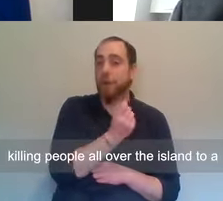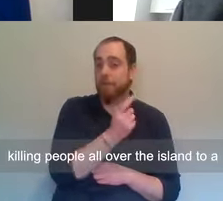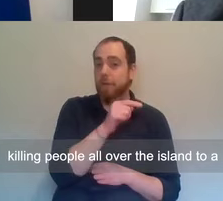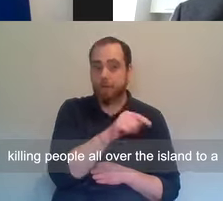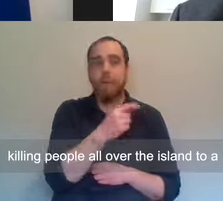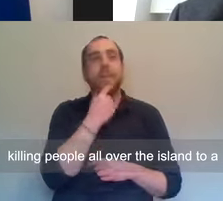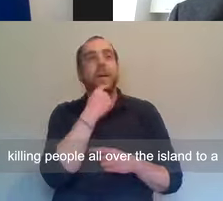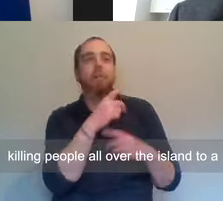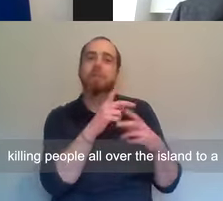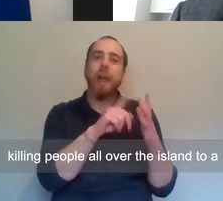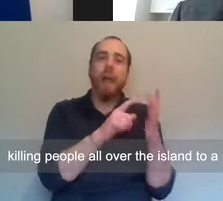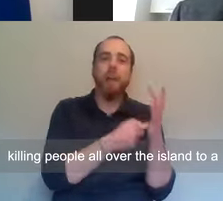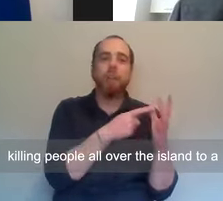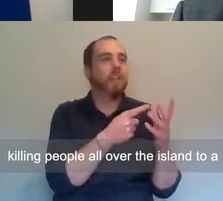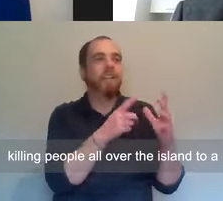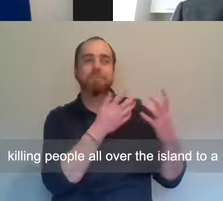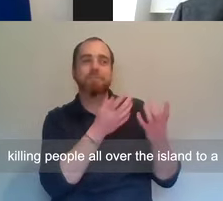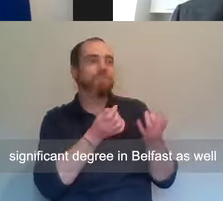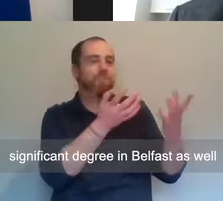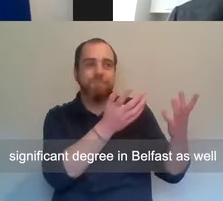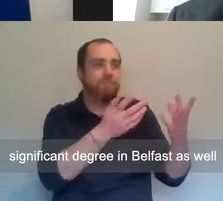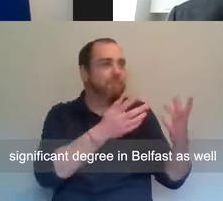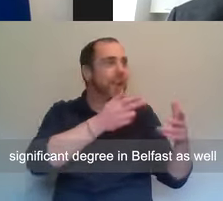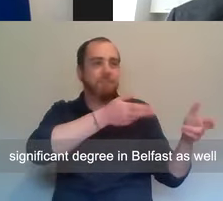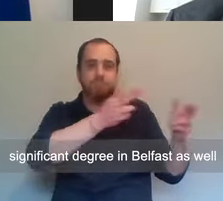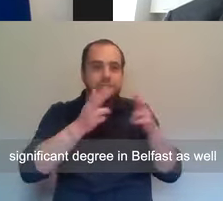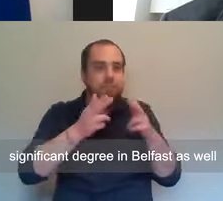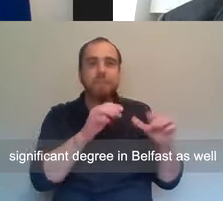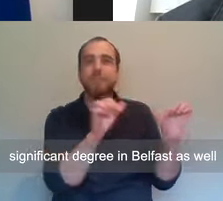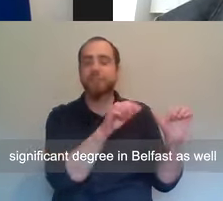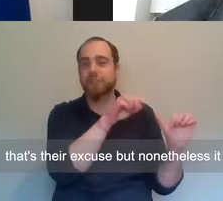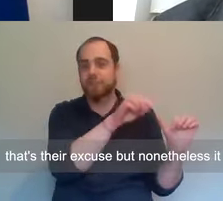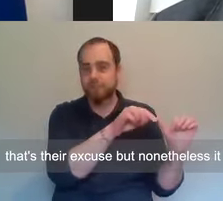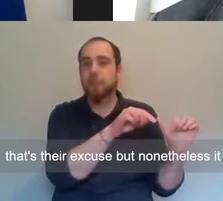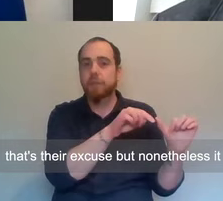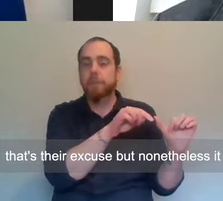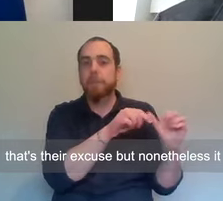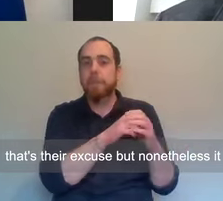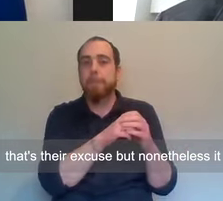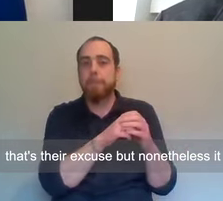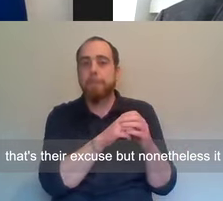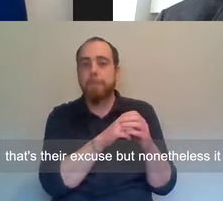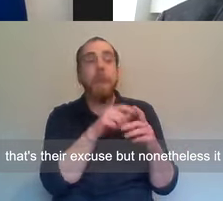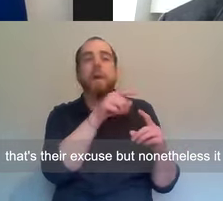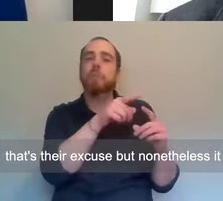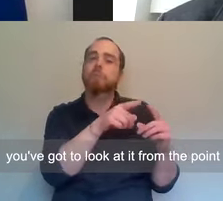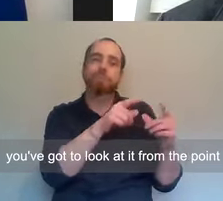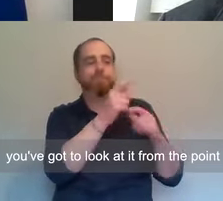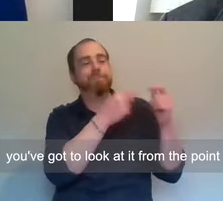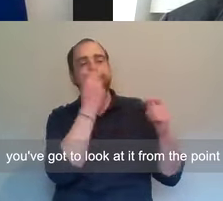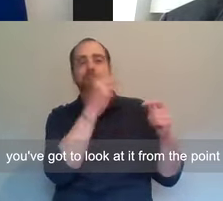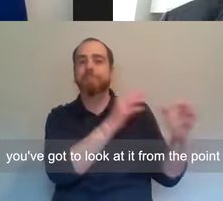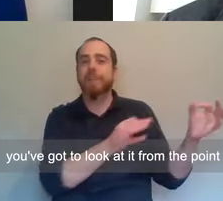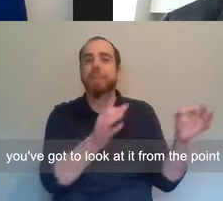out there killing people all over the island, and to a significant degree in Belfast as well. That's their excuse. But nonetheless,